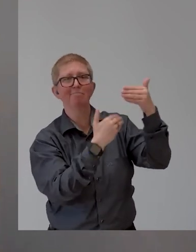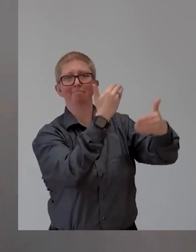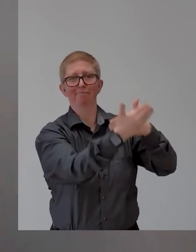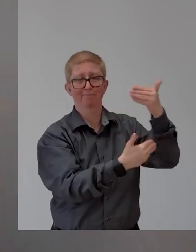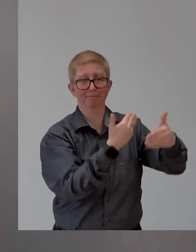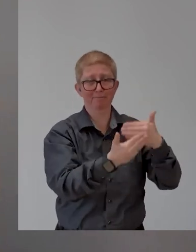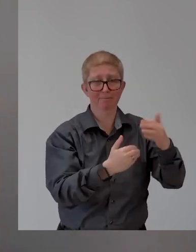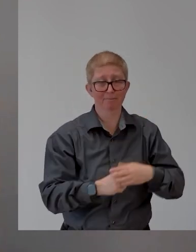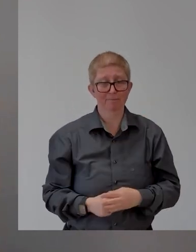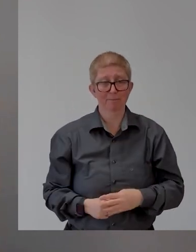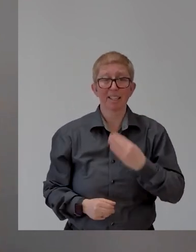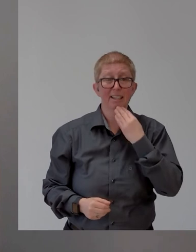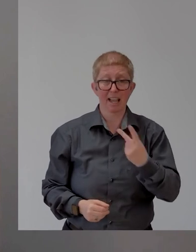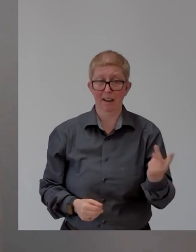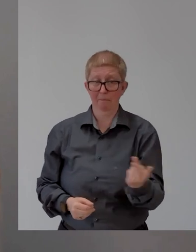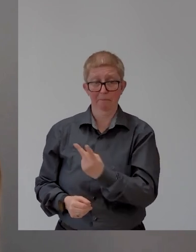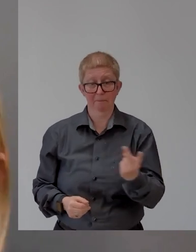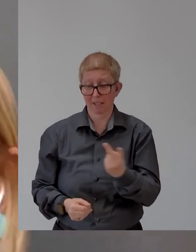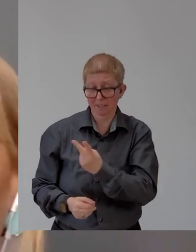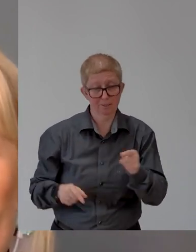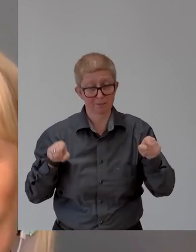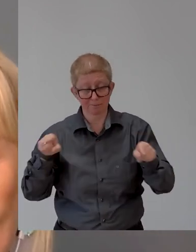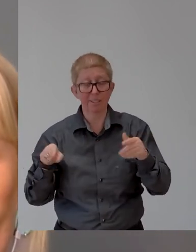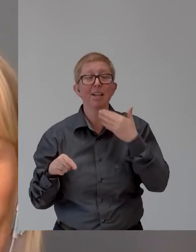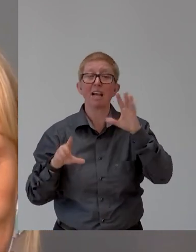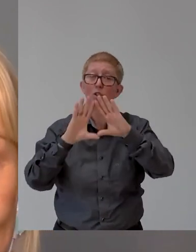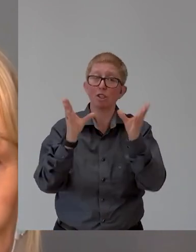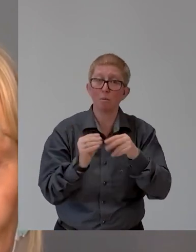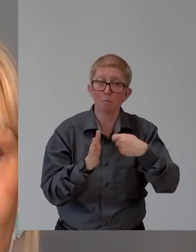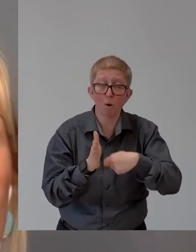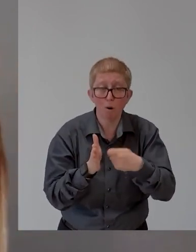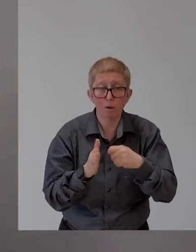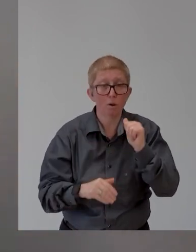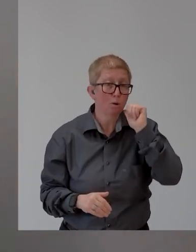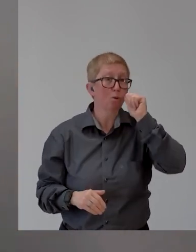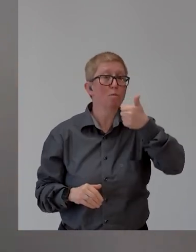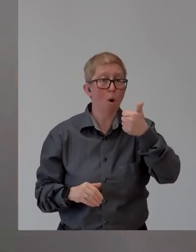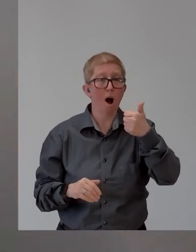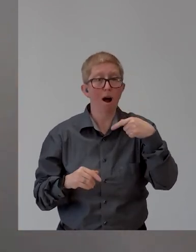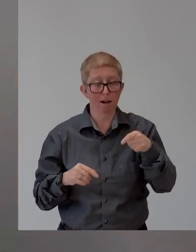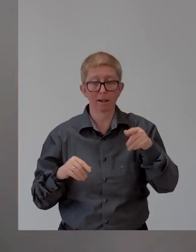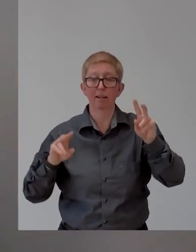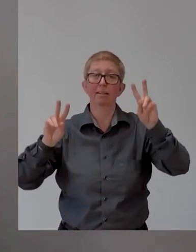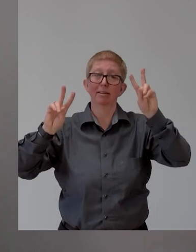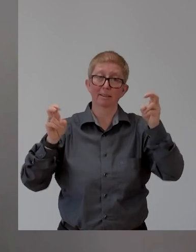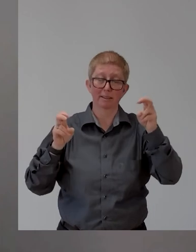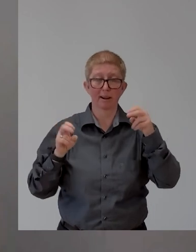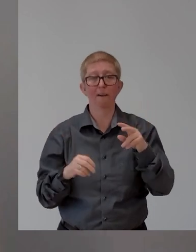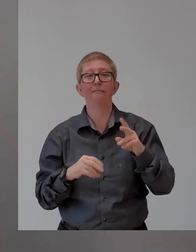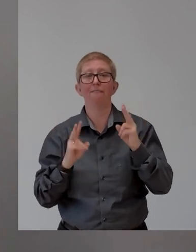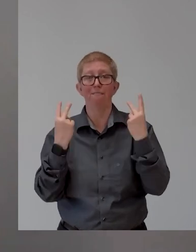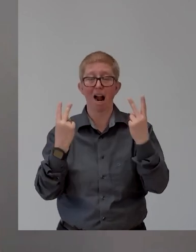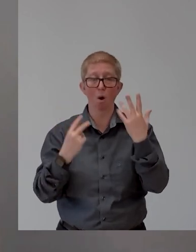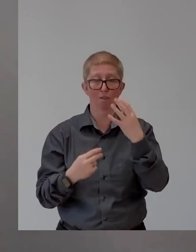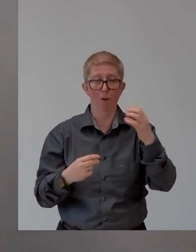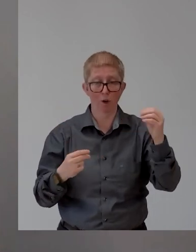project. And, uh, we'll be back tomorrow to give you the valuable 500 story so far and let us close